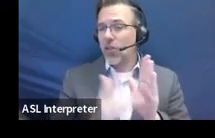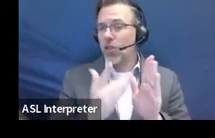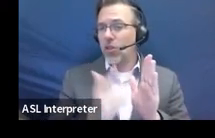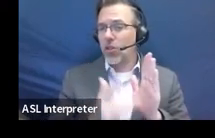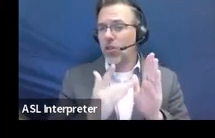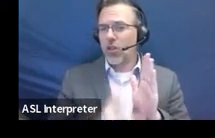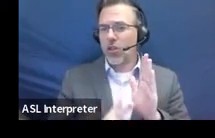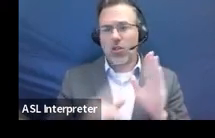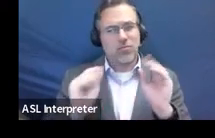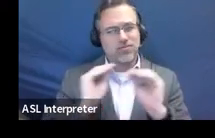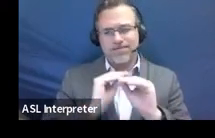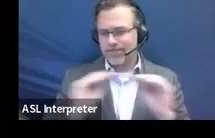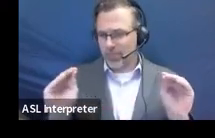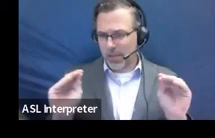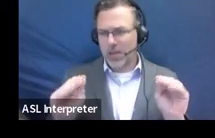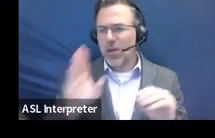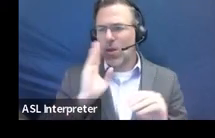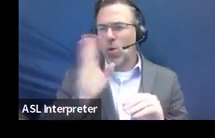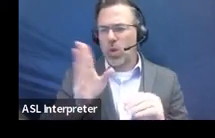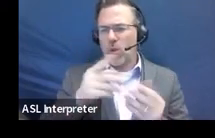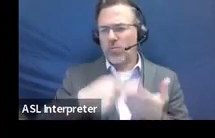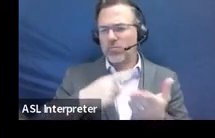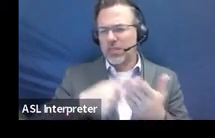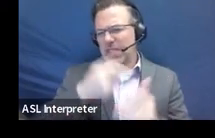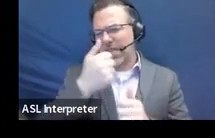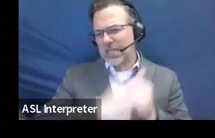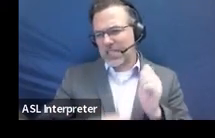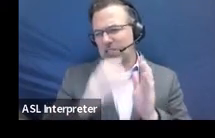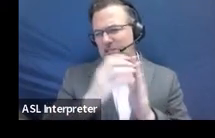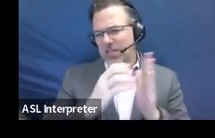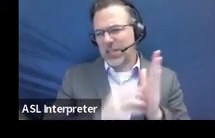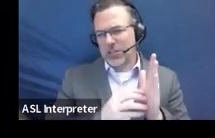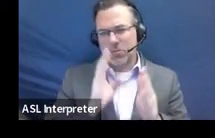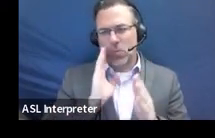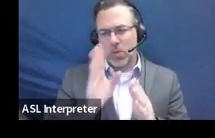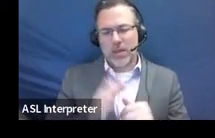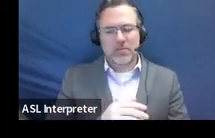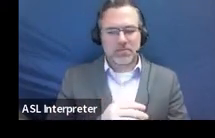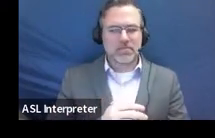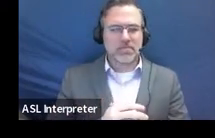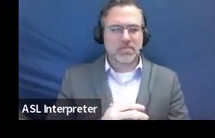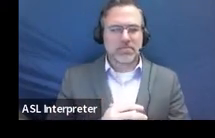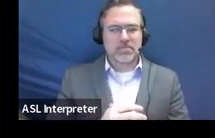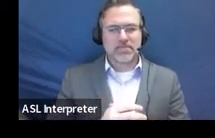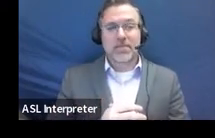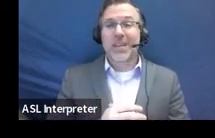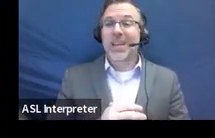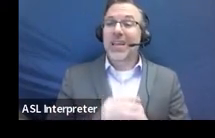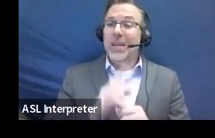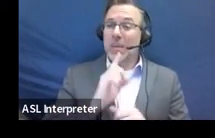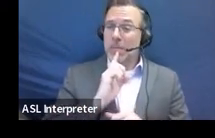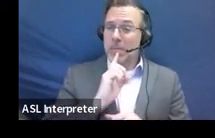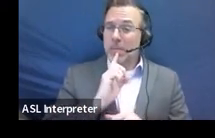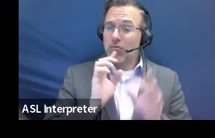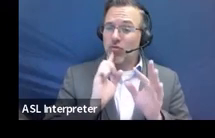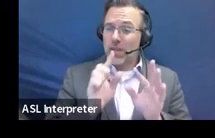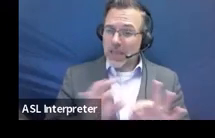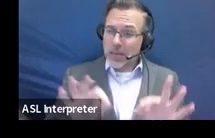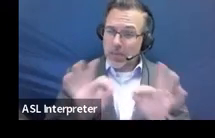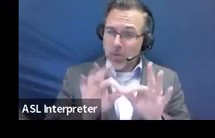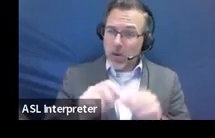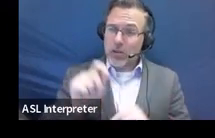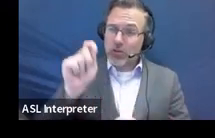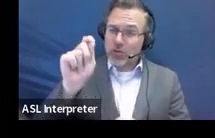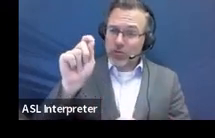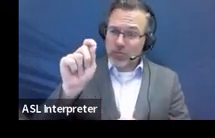And we're going to go over each section. So you'll get an idea of what that means. And just make sure to check the correct